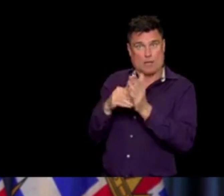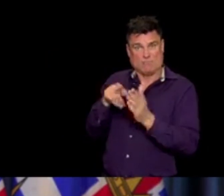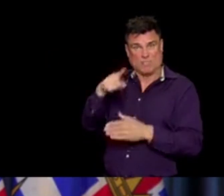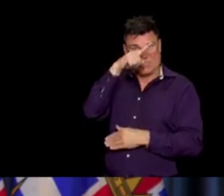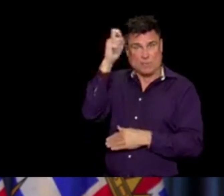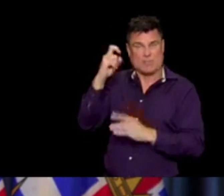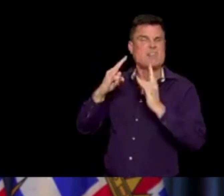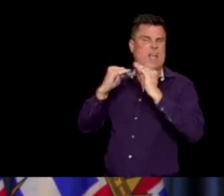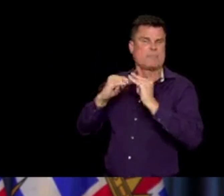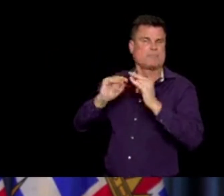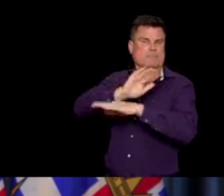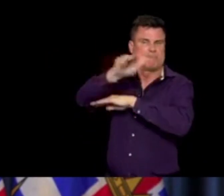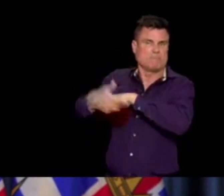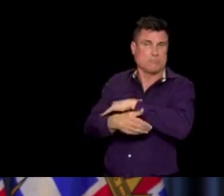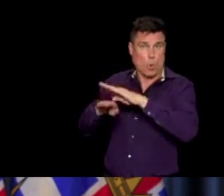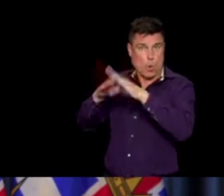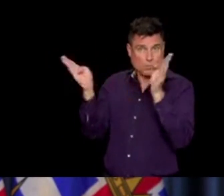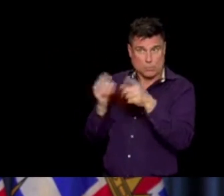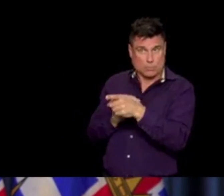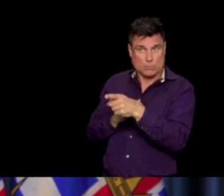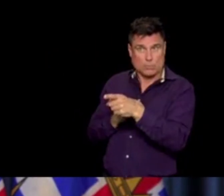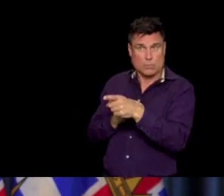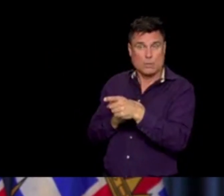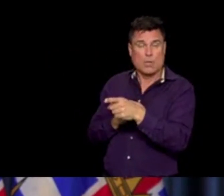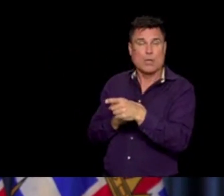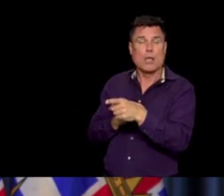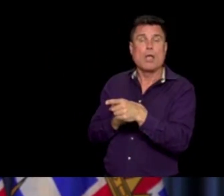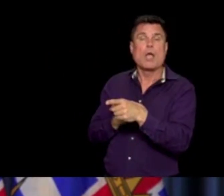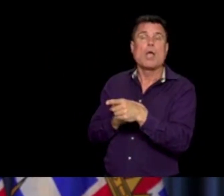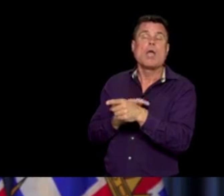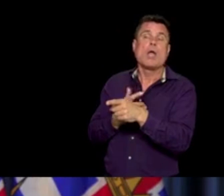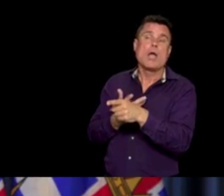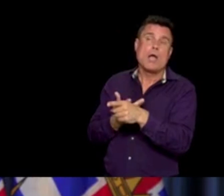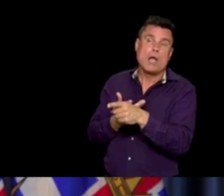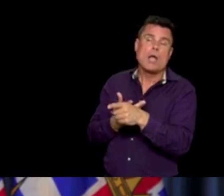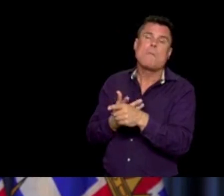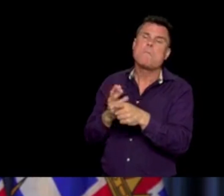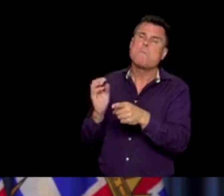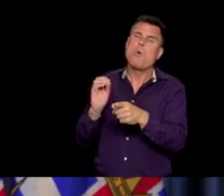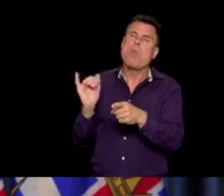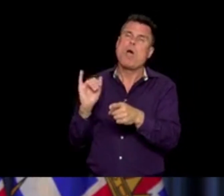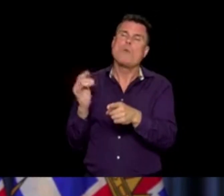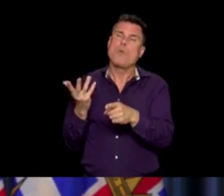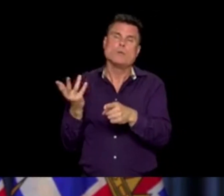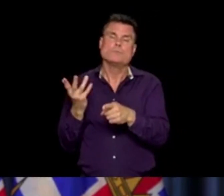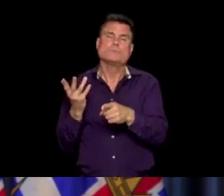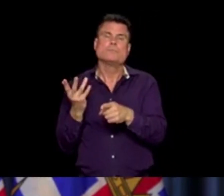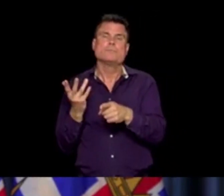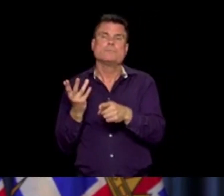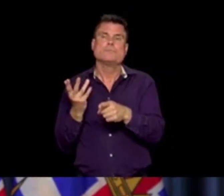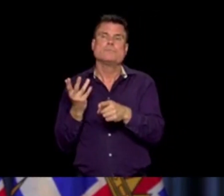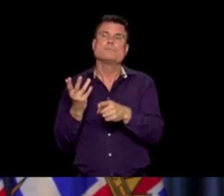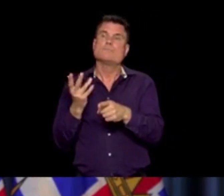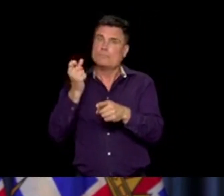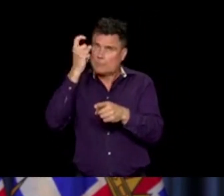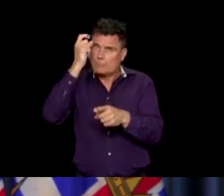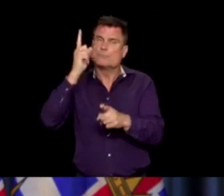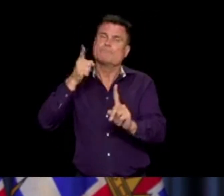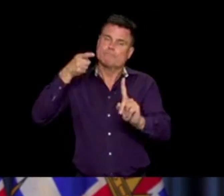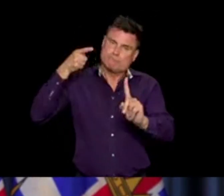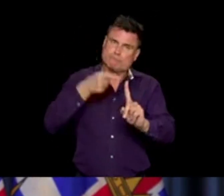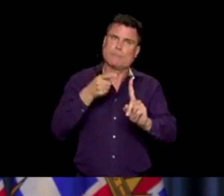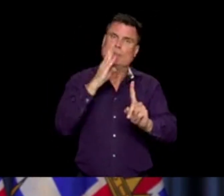they be open at some point during the summer it's to ensure that British Columbians have access and full access in a summer where